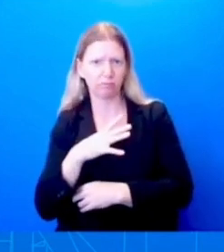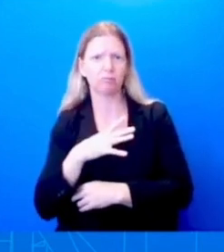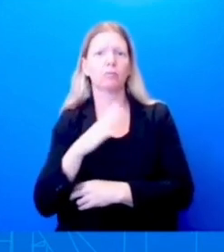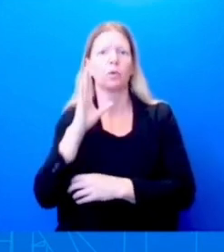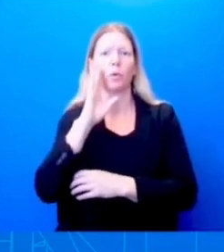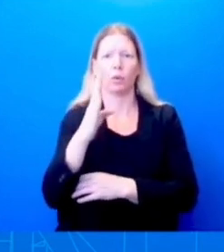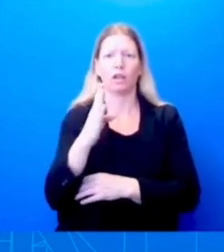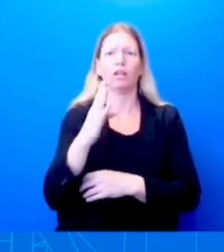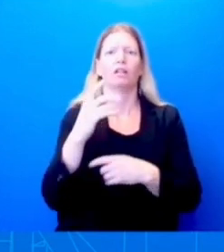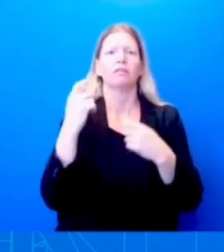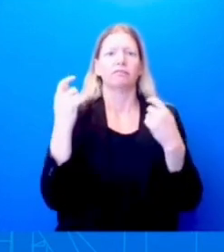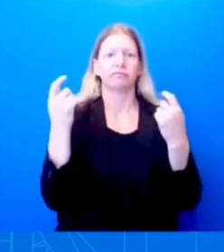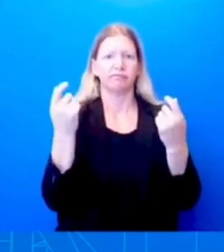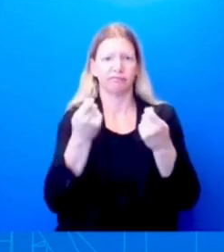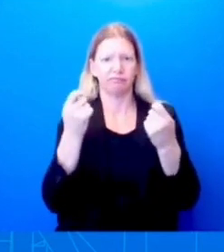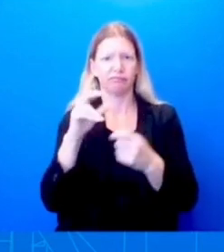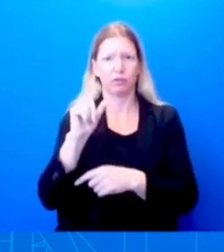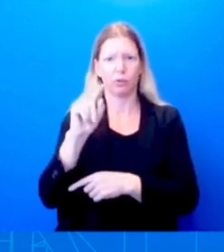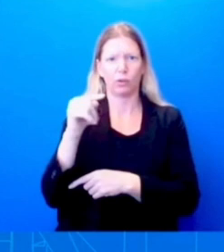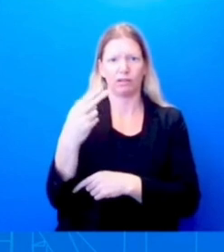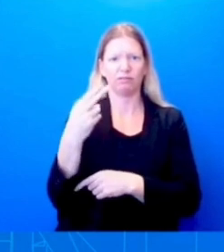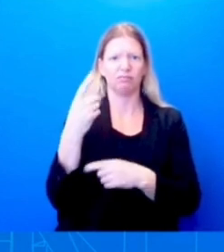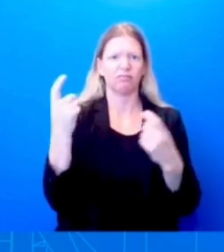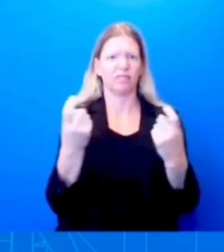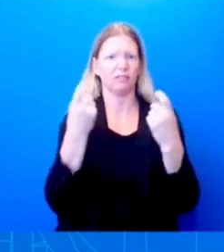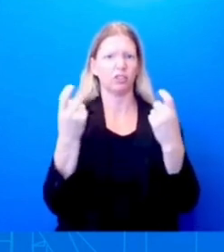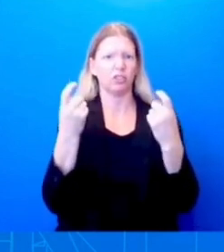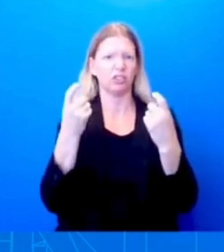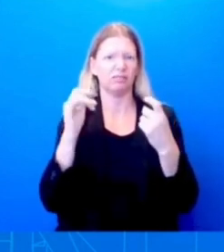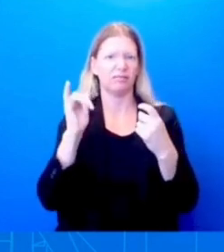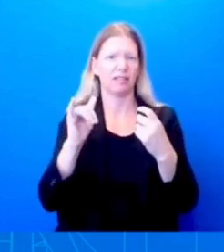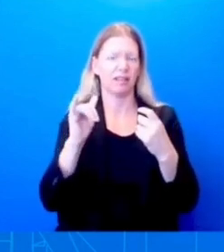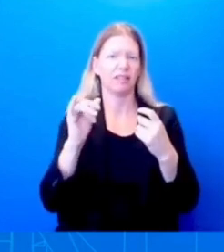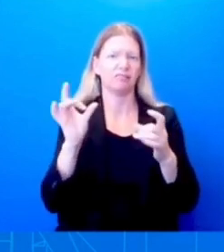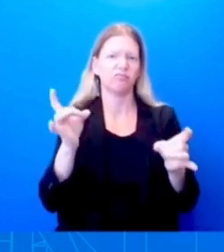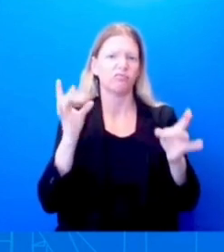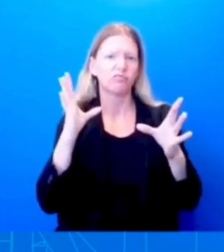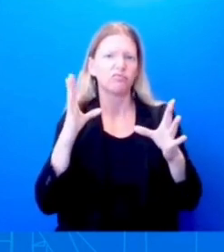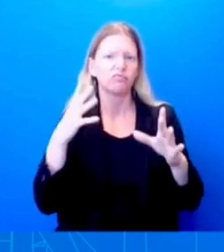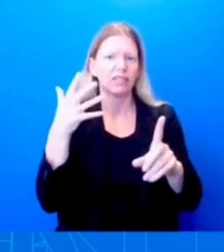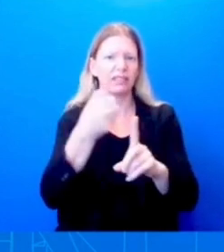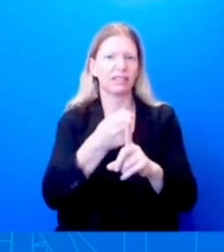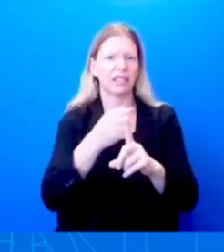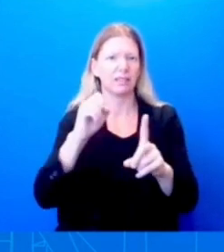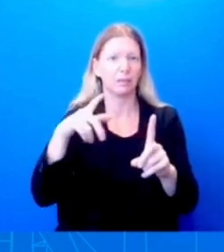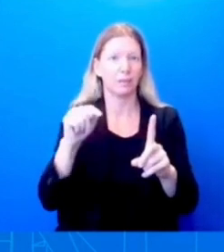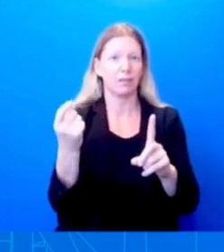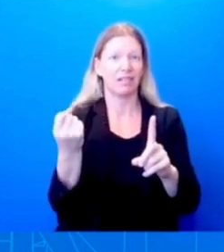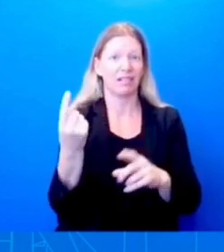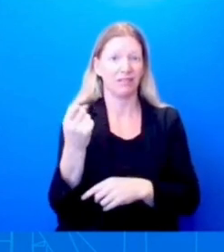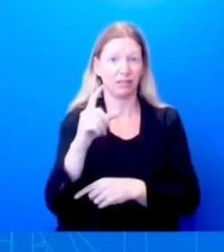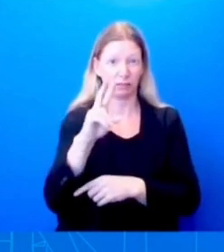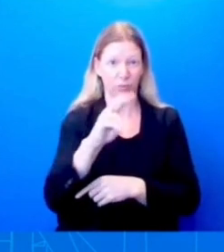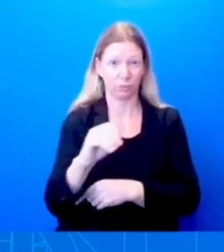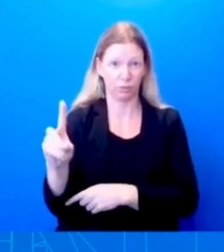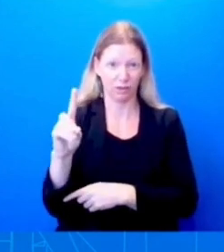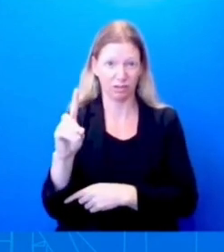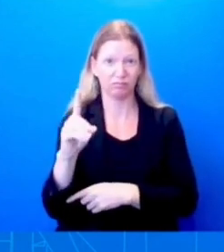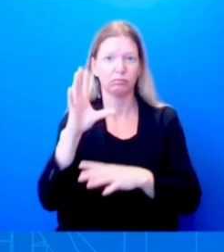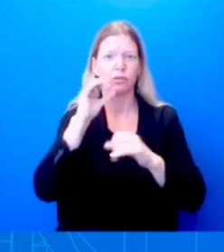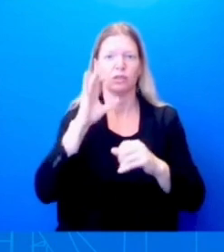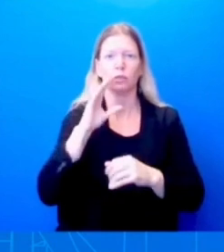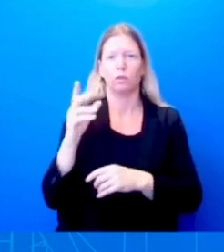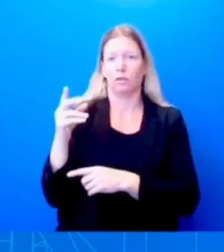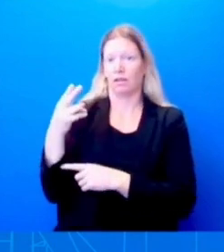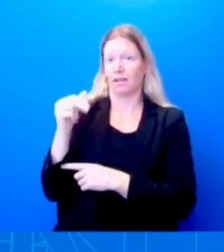The president will travel from Hanoi to Alaska to participate in a memorial ceremony with members of the military and their